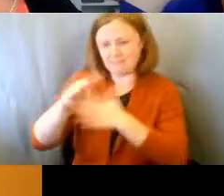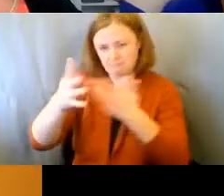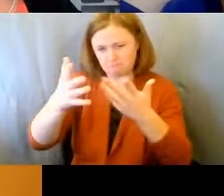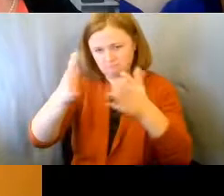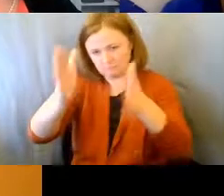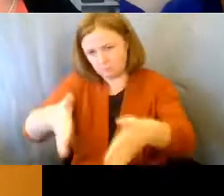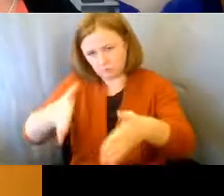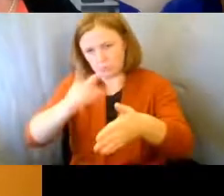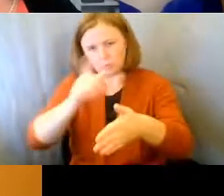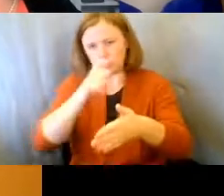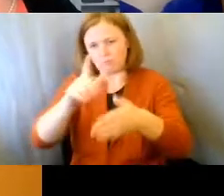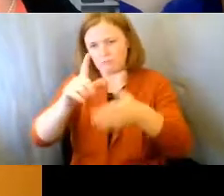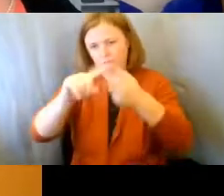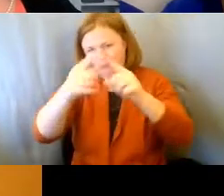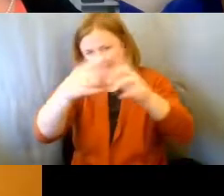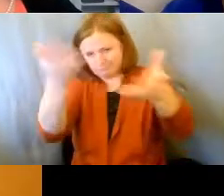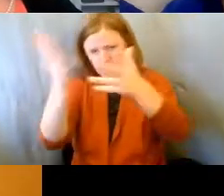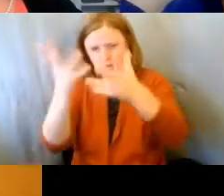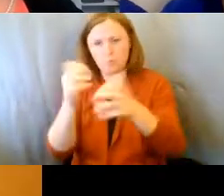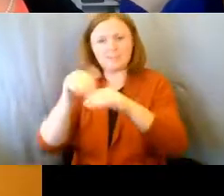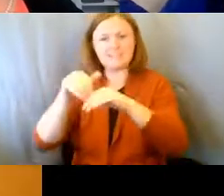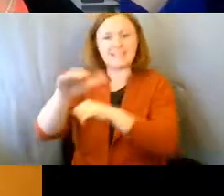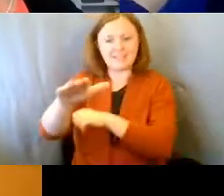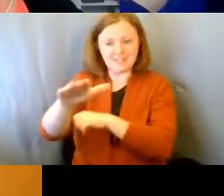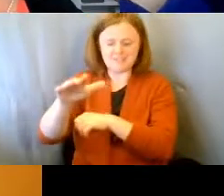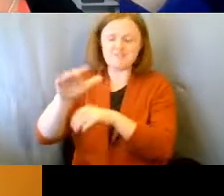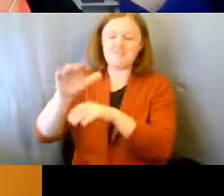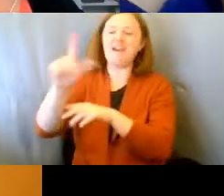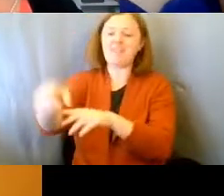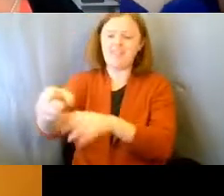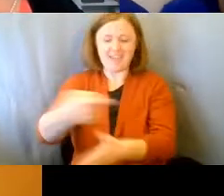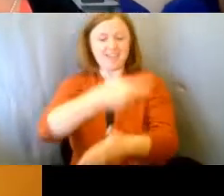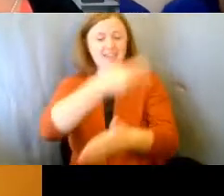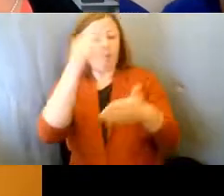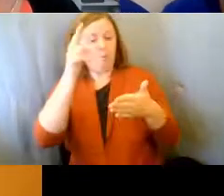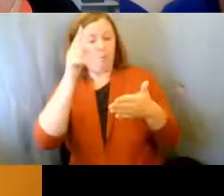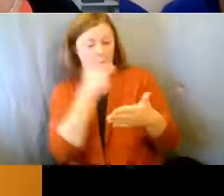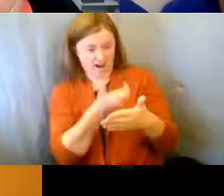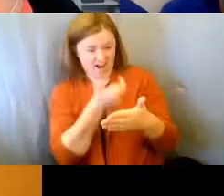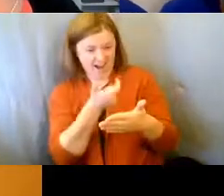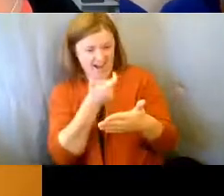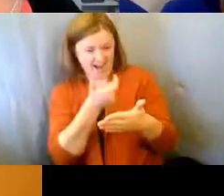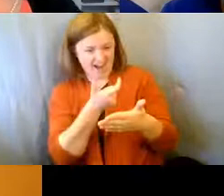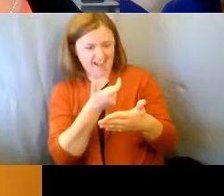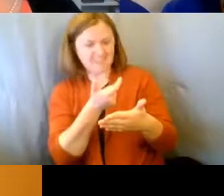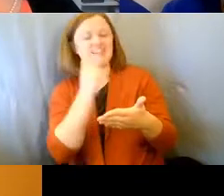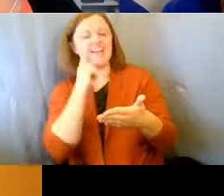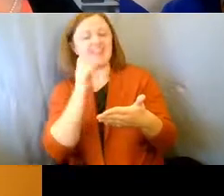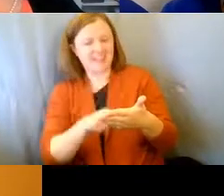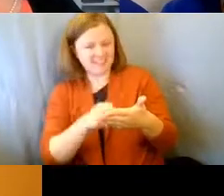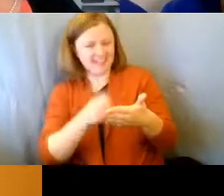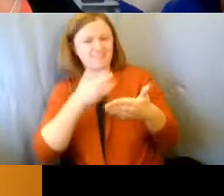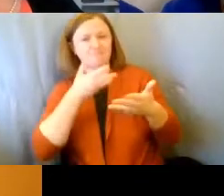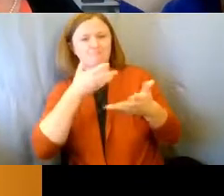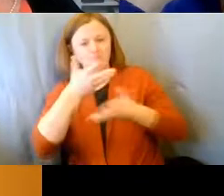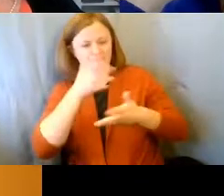is on your Marco Polo group. And then they can look at it and interact with you